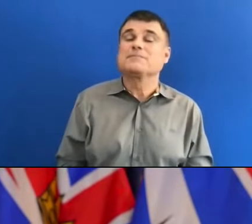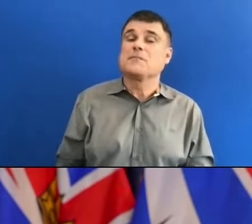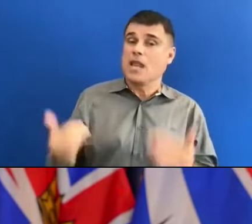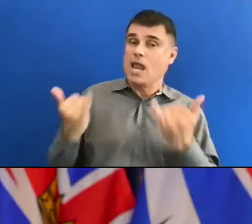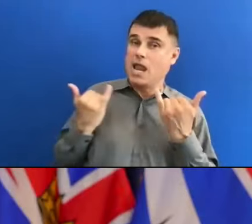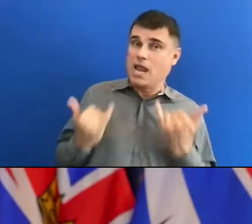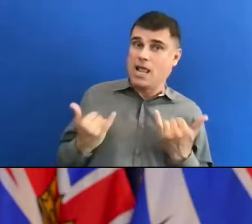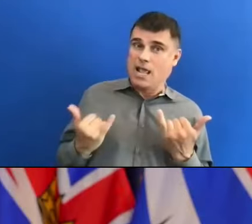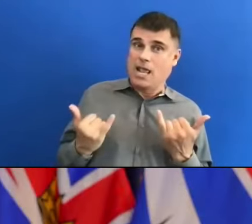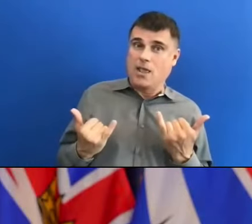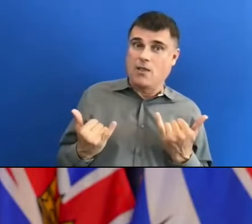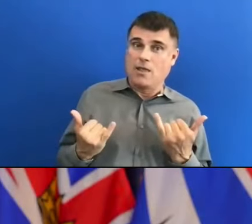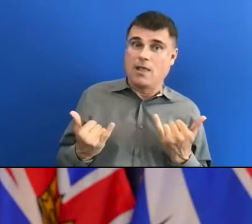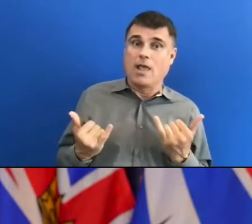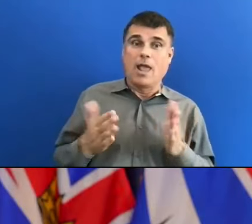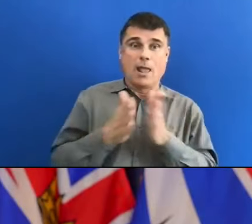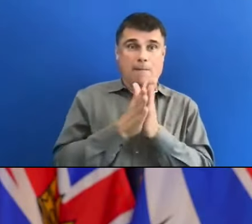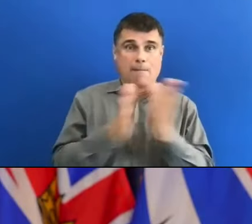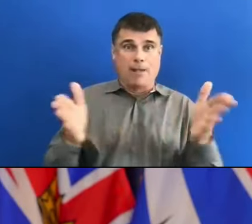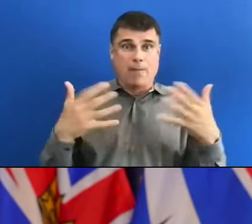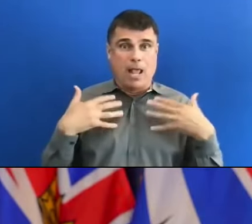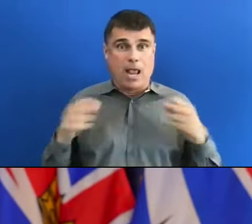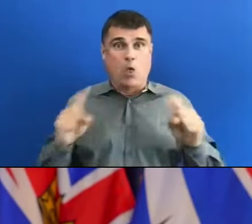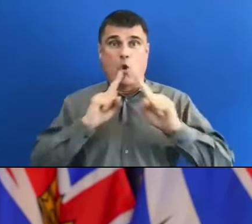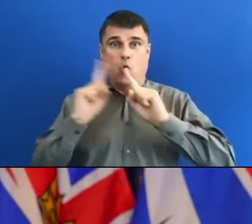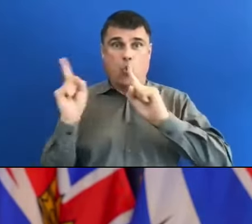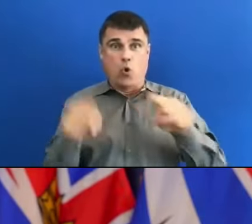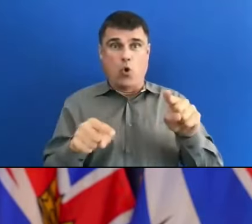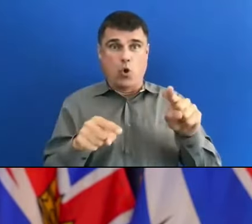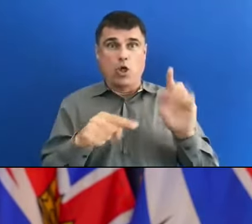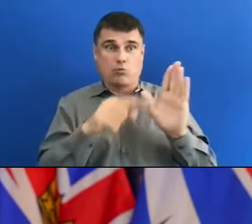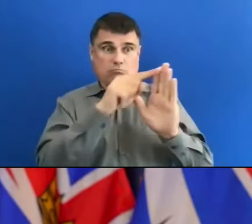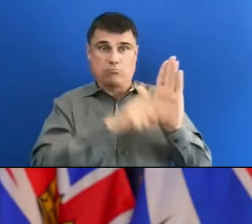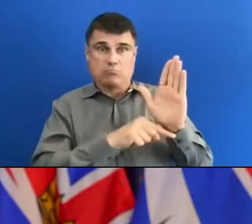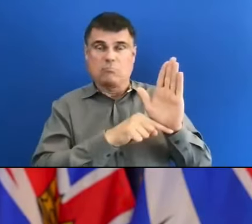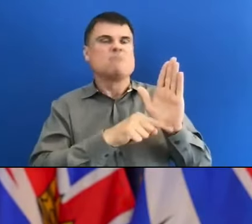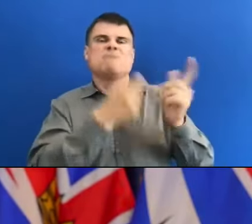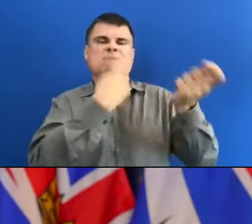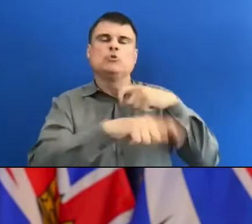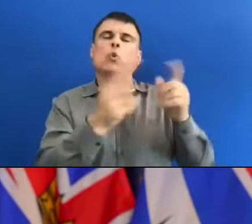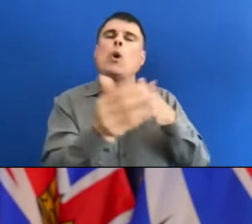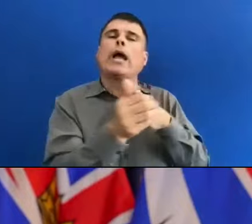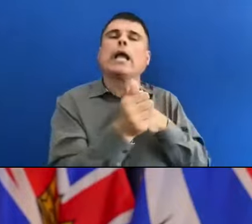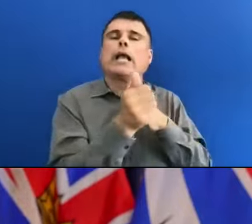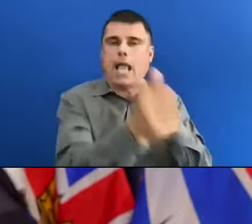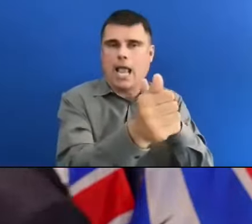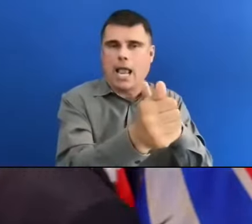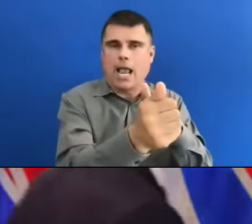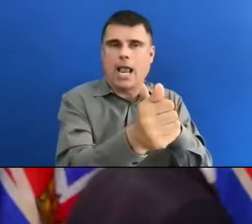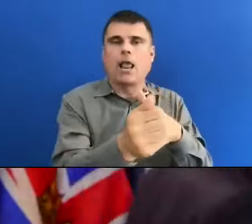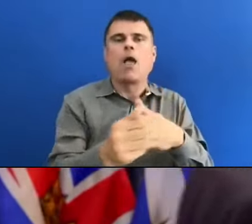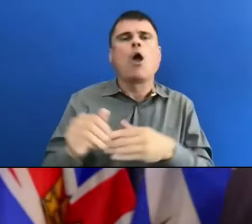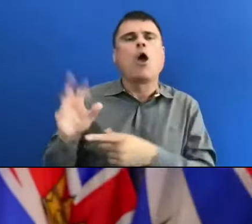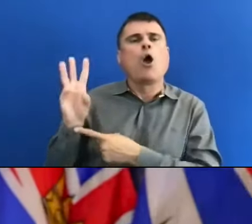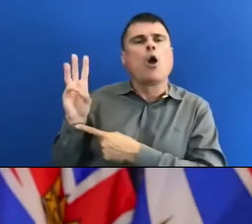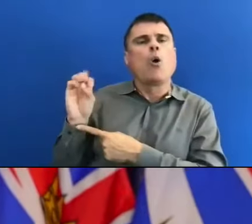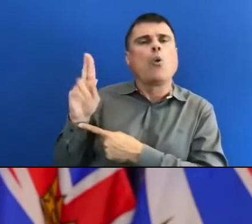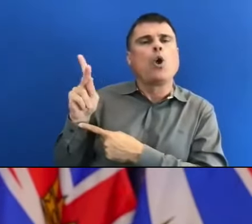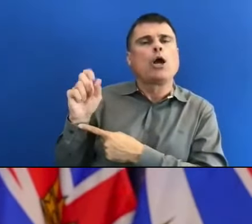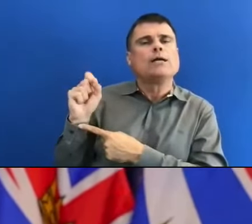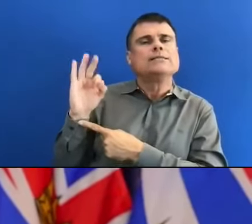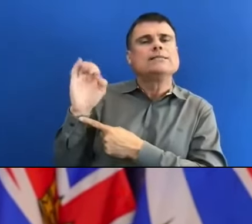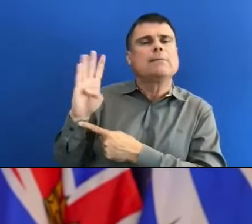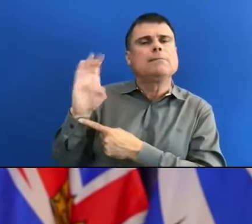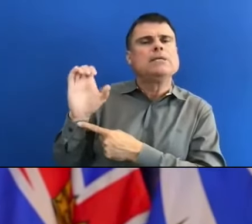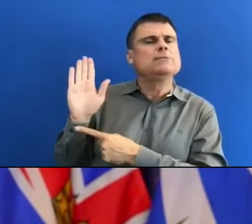health orders with guidance. What is WorkSafe BC's role? With removing limits on